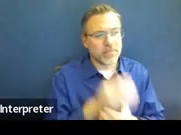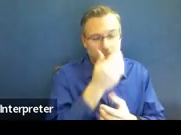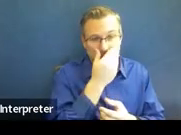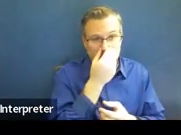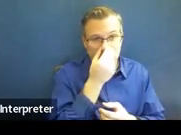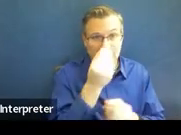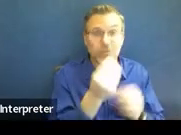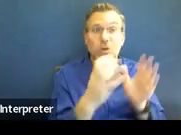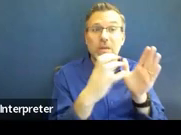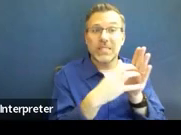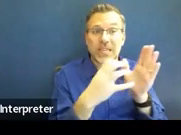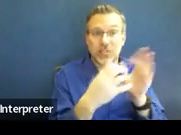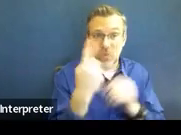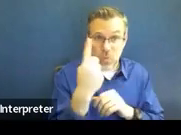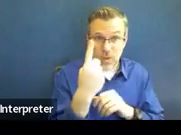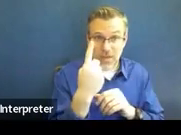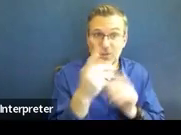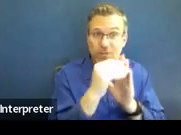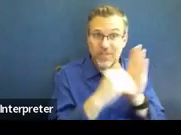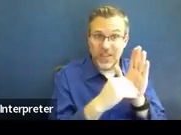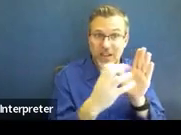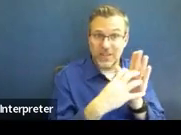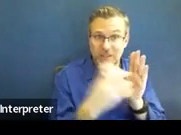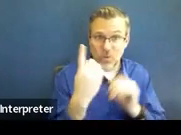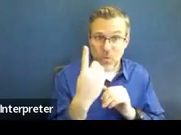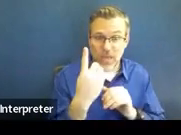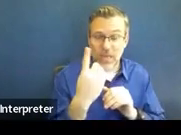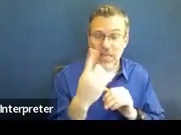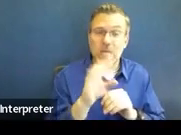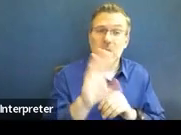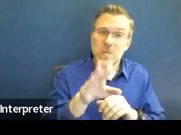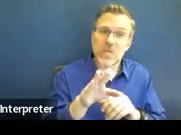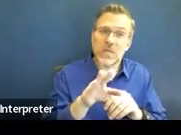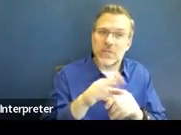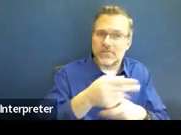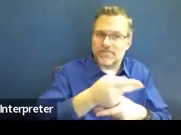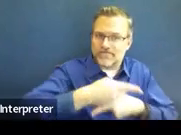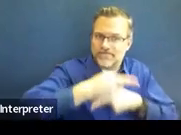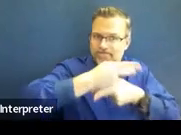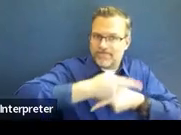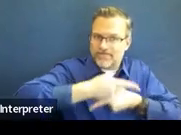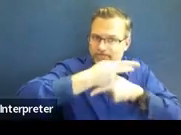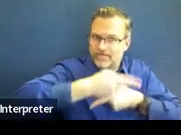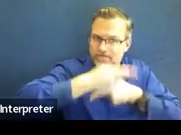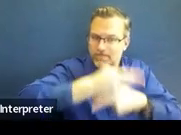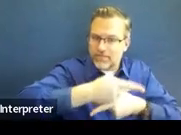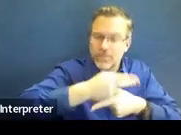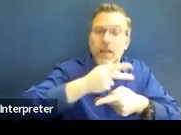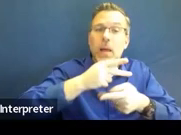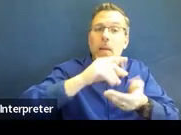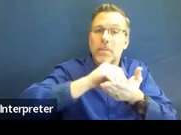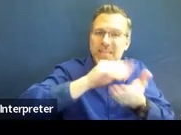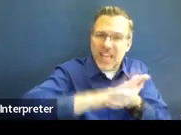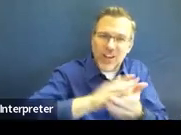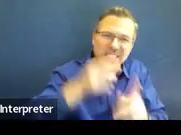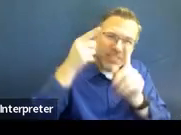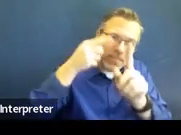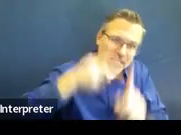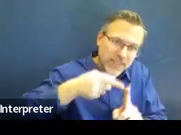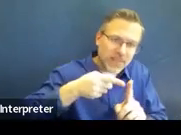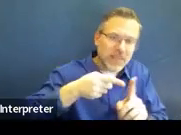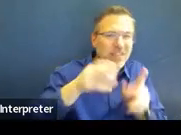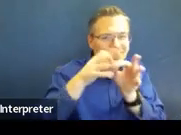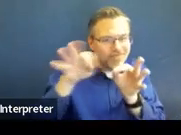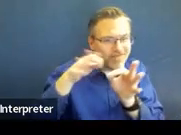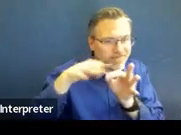section one, when you're filling in information in section one, be very specific so that parents can go there and easily see those determinations